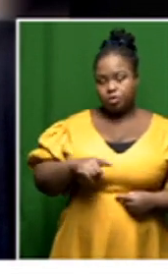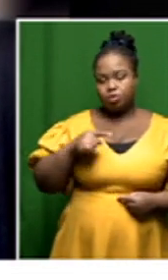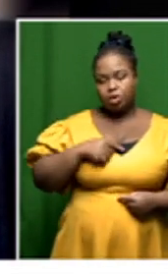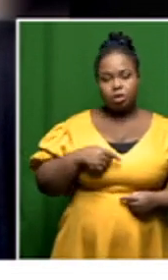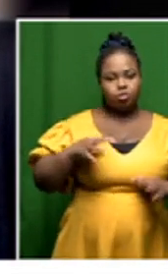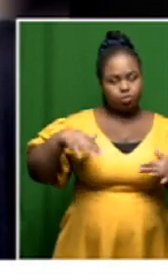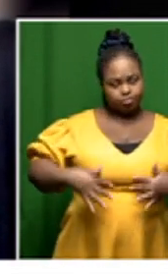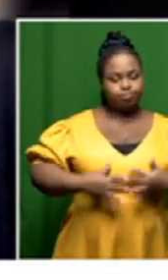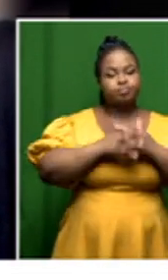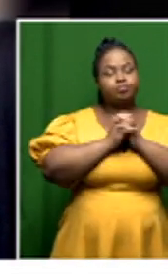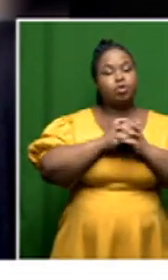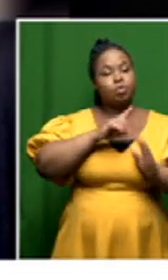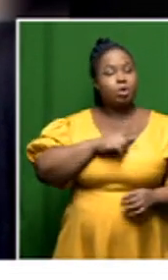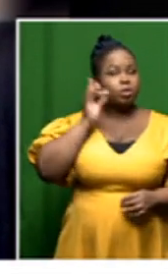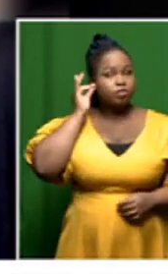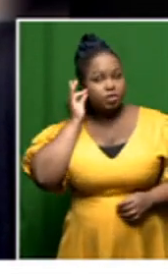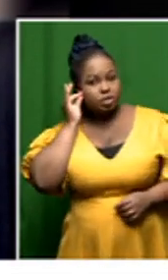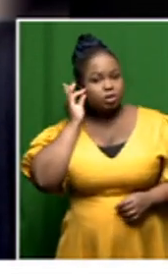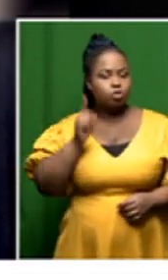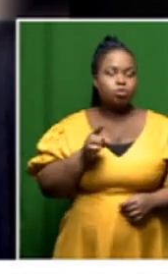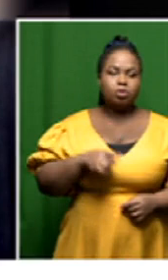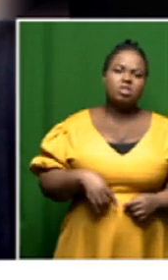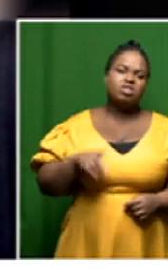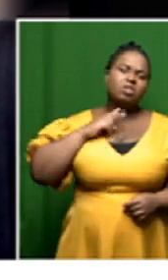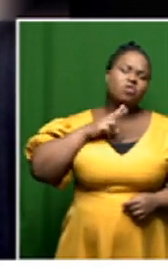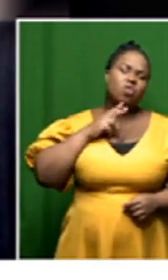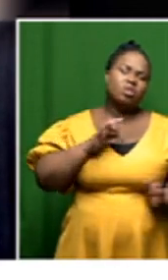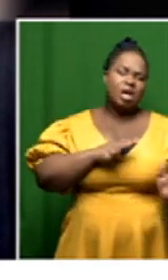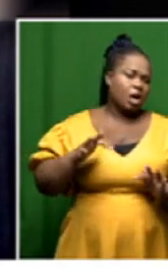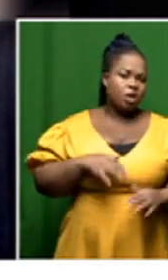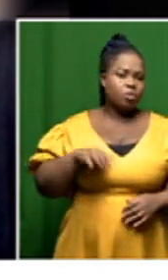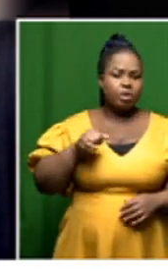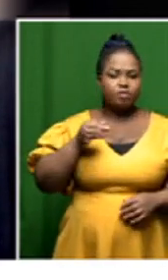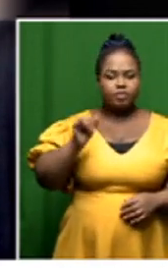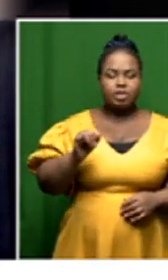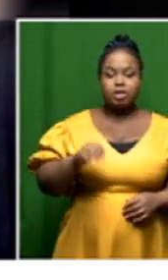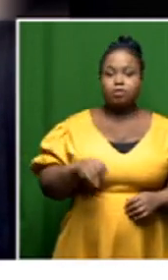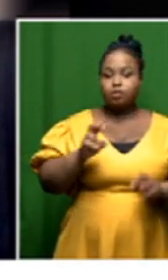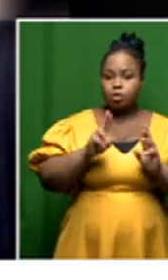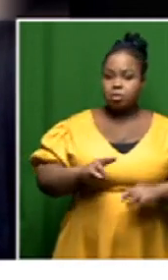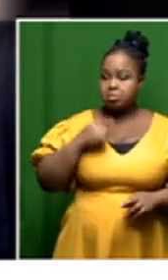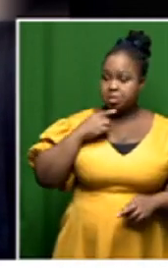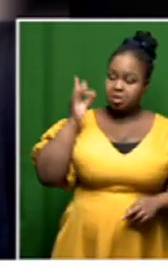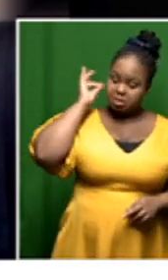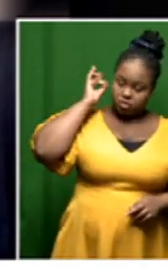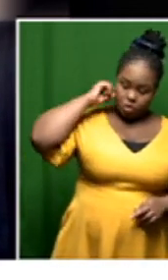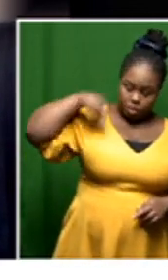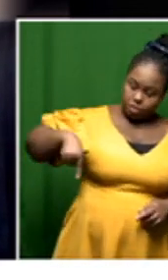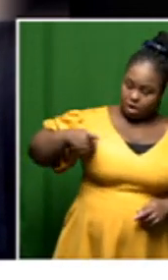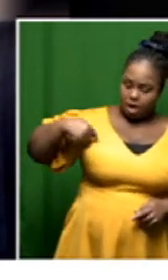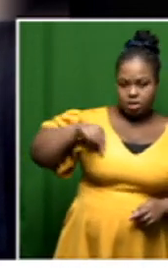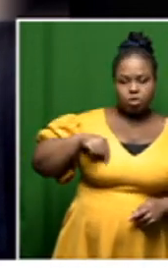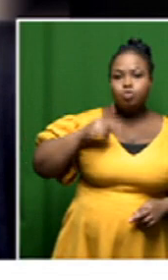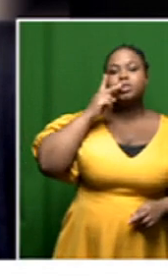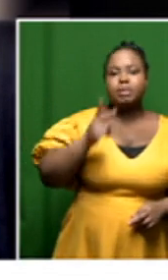reconciliation when one listens to the tone of afri forum and which says if you don't listen to us you can